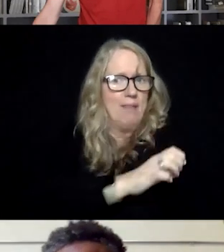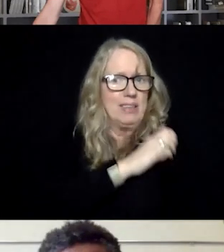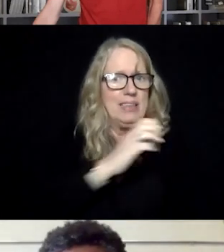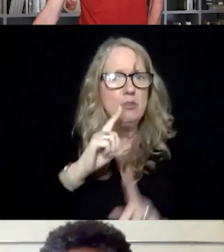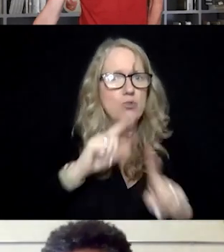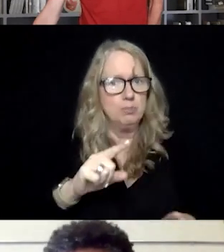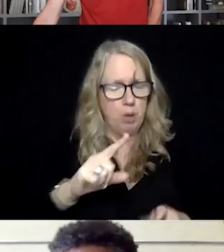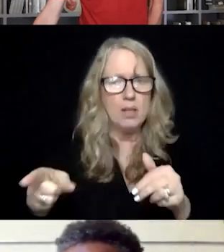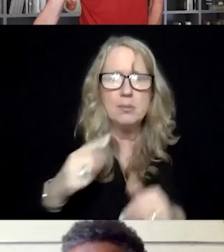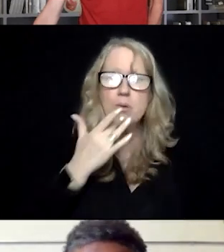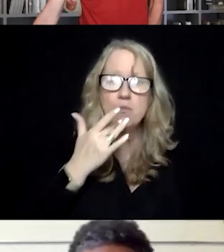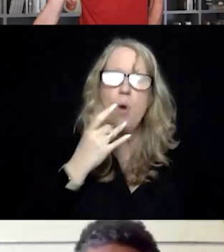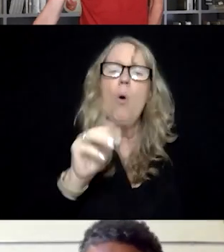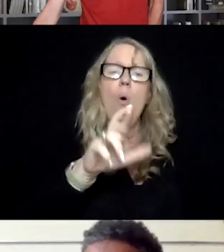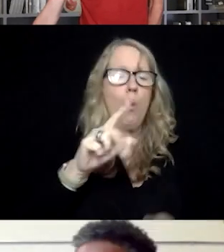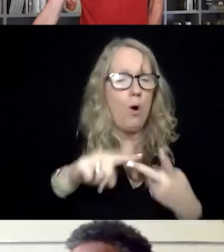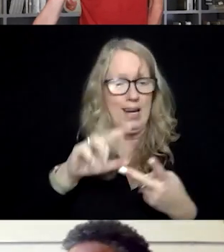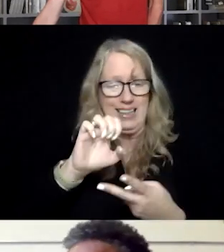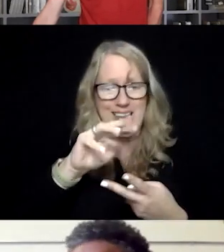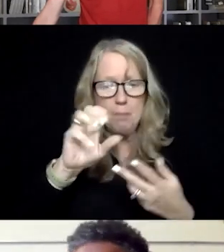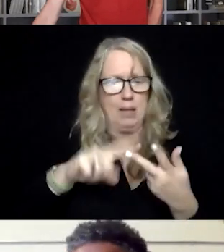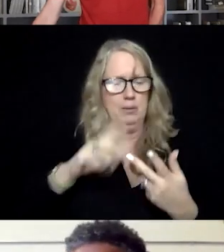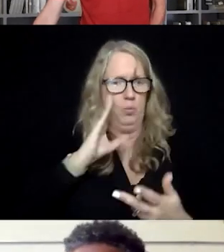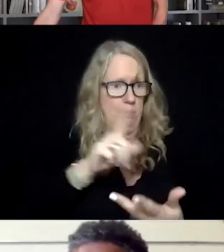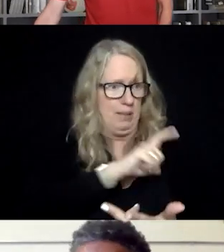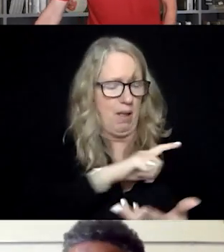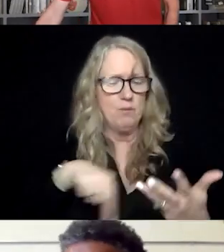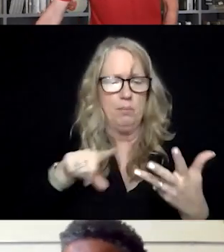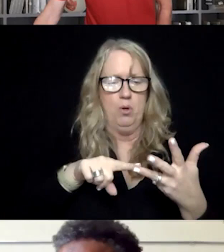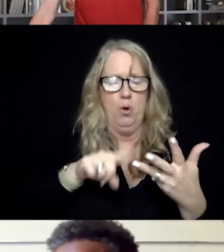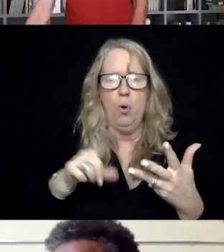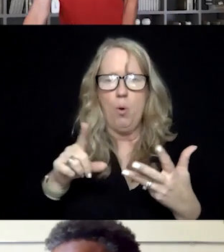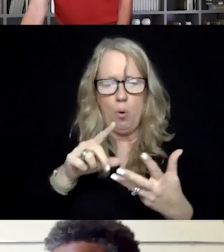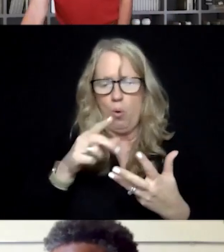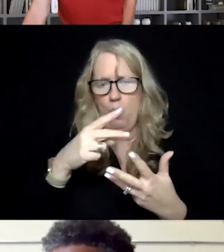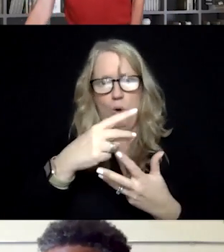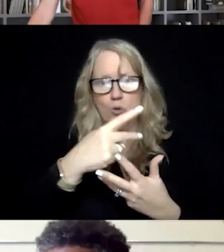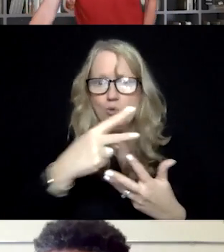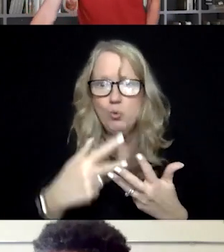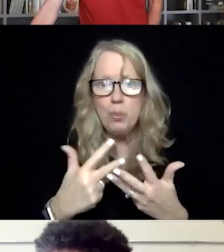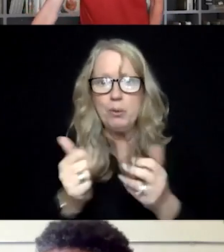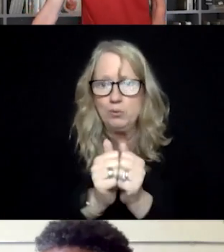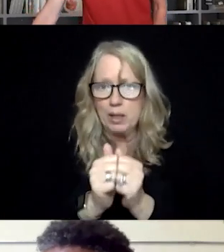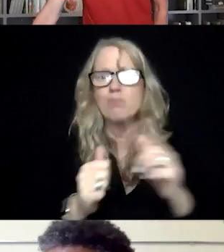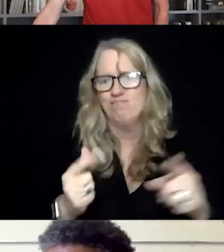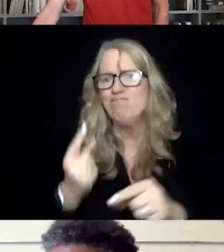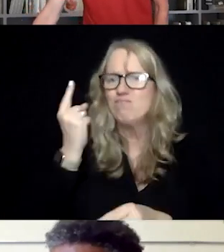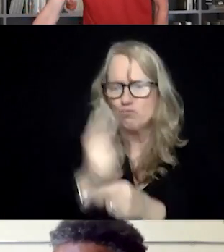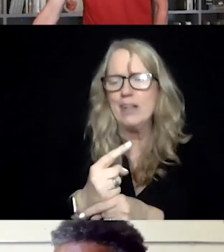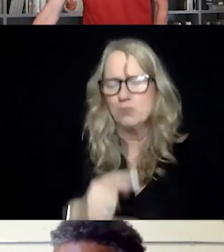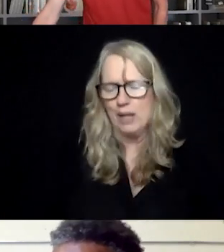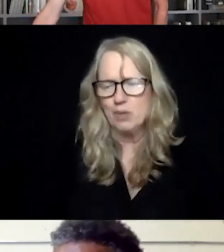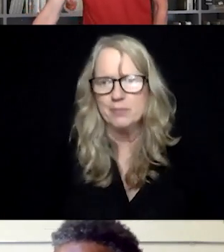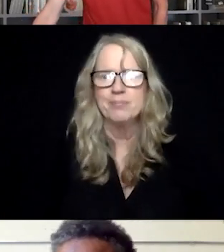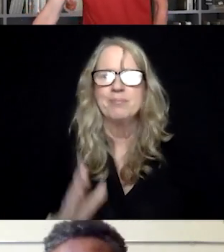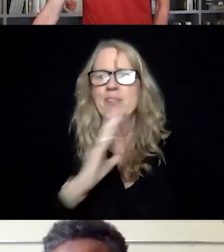or if it, is it going to be EMS? Is it going to be law enforcement or is it going to be a combination of two or three of those? Right. the